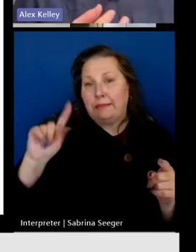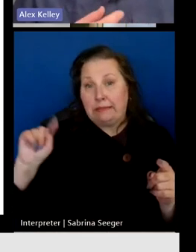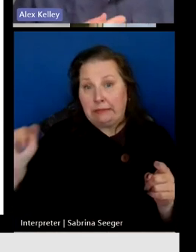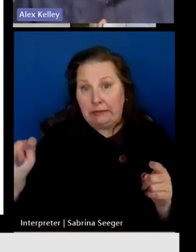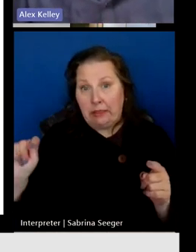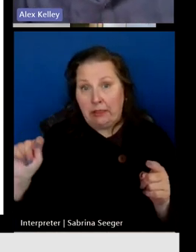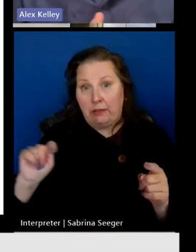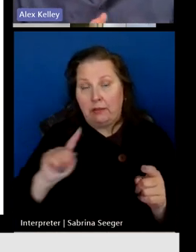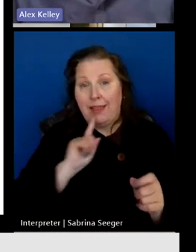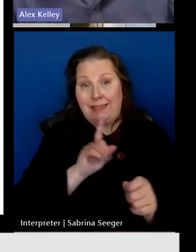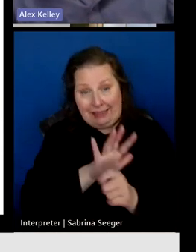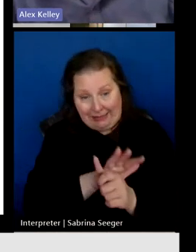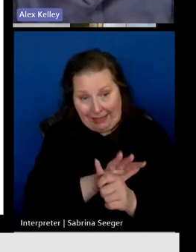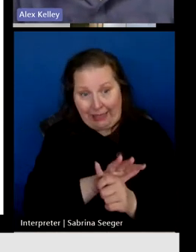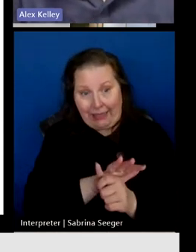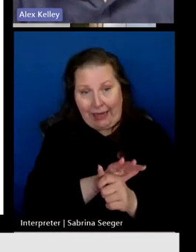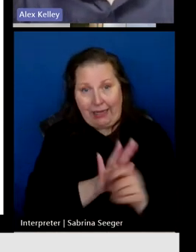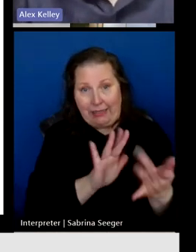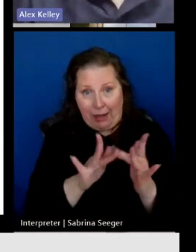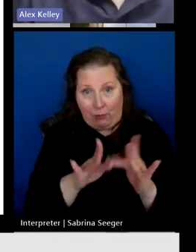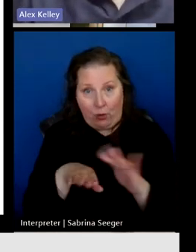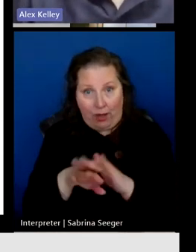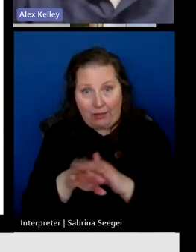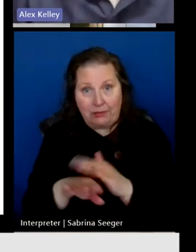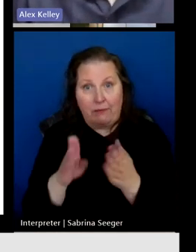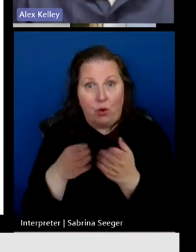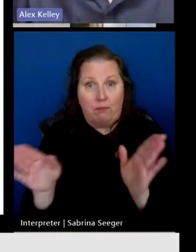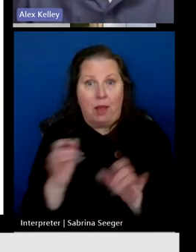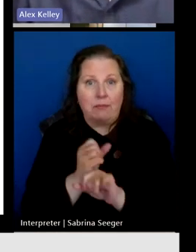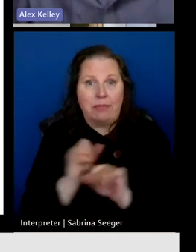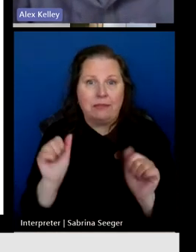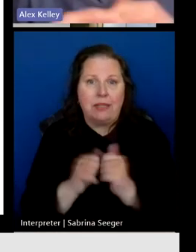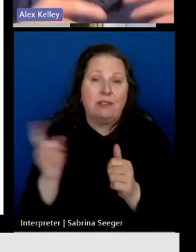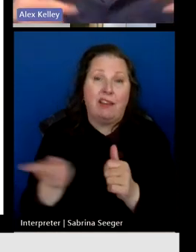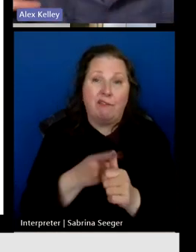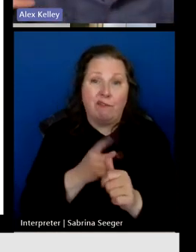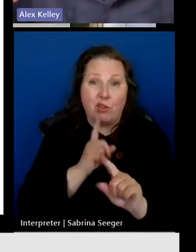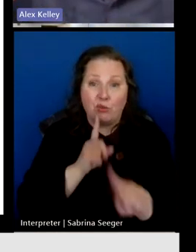dedicated network access to public safety and first responders.